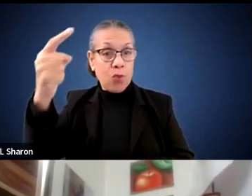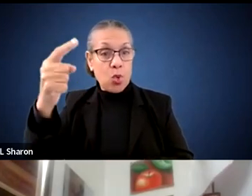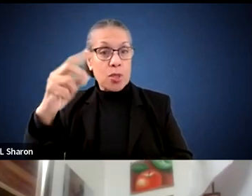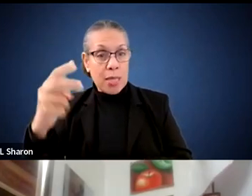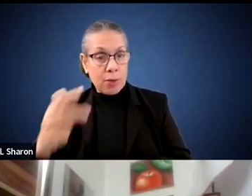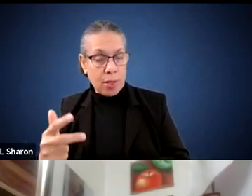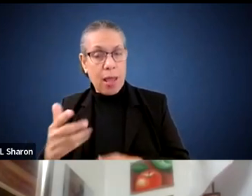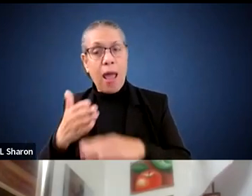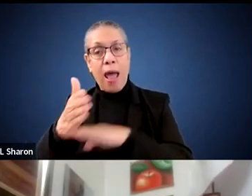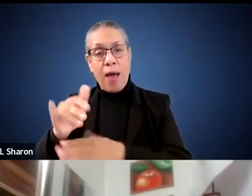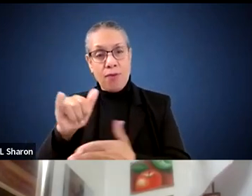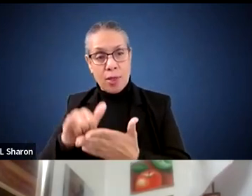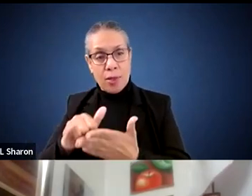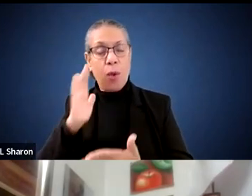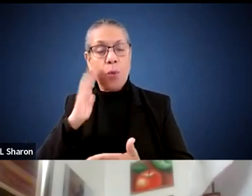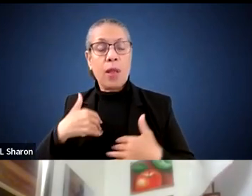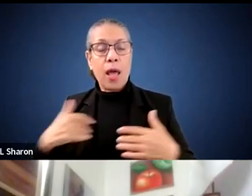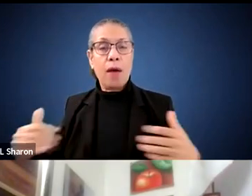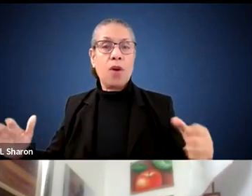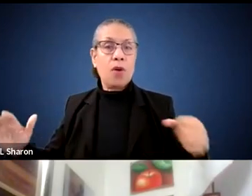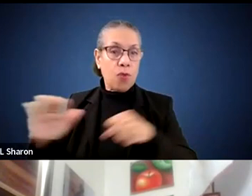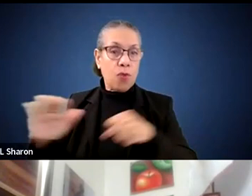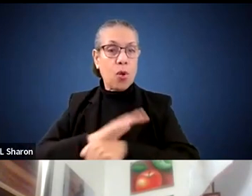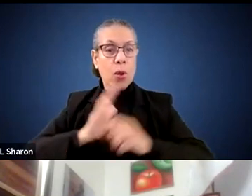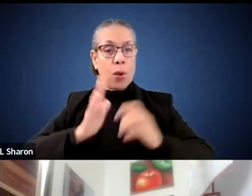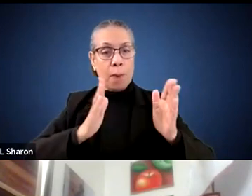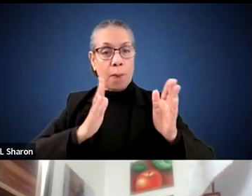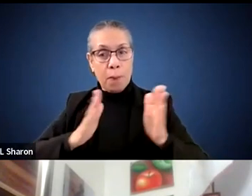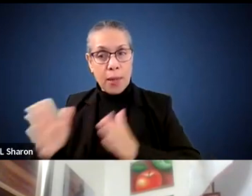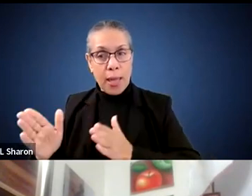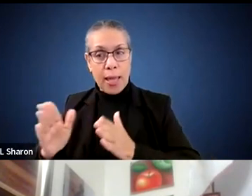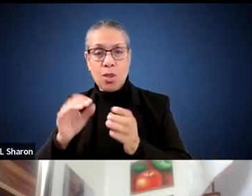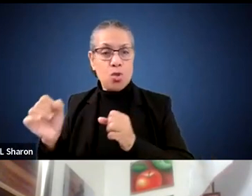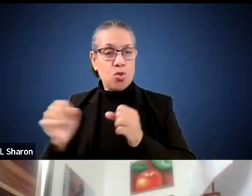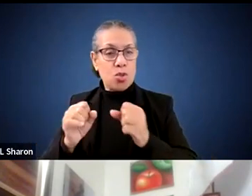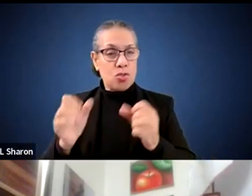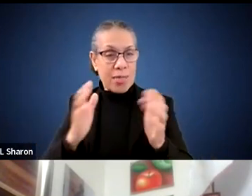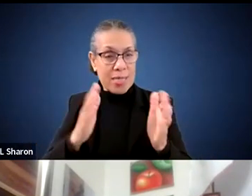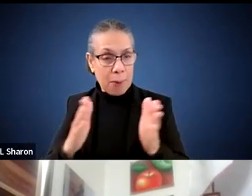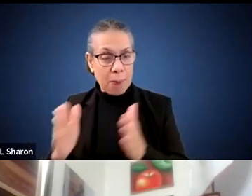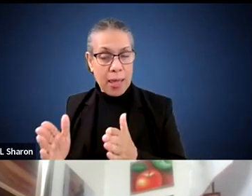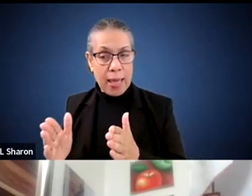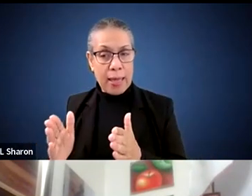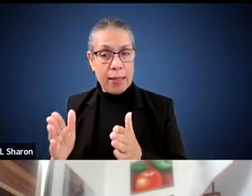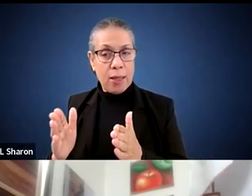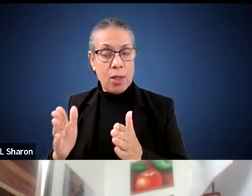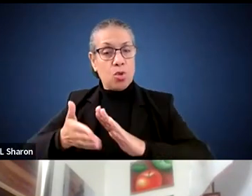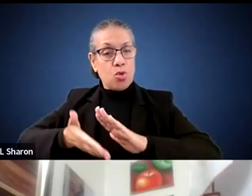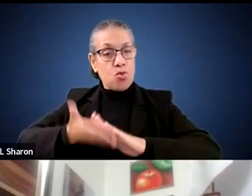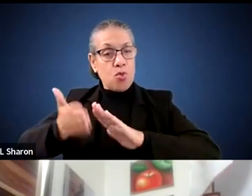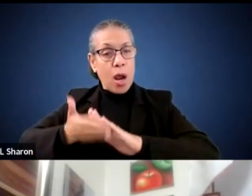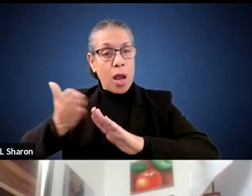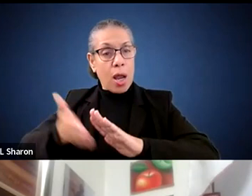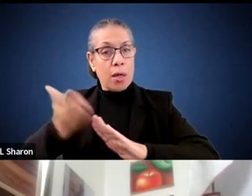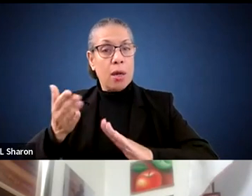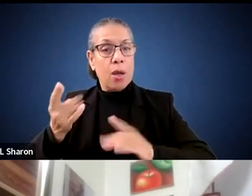develop like a full comprehensive plan, strategic plan, like to, to operationalize what comes